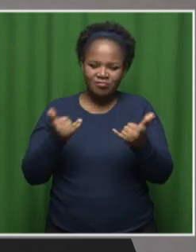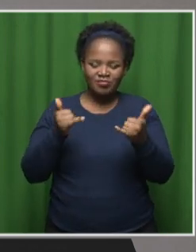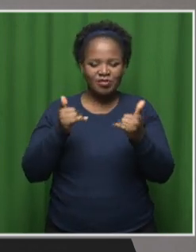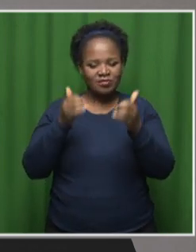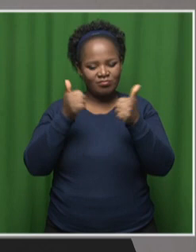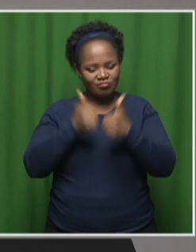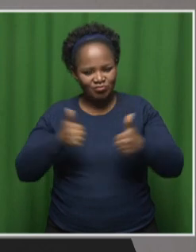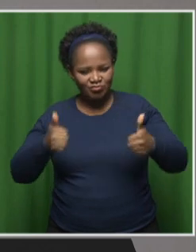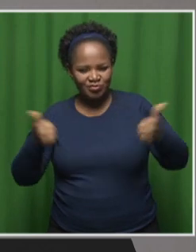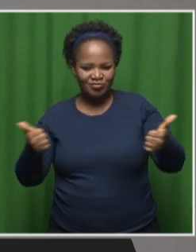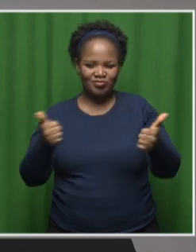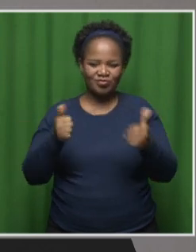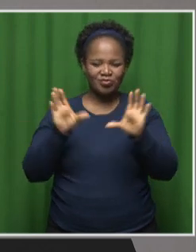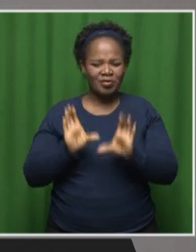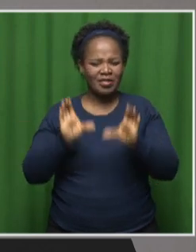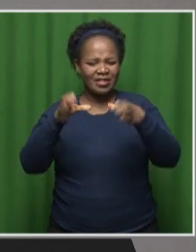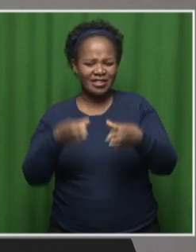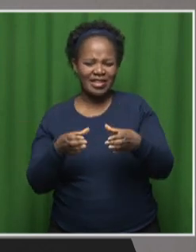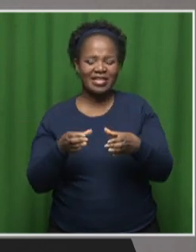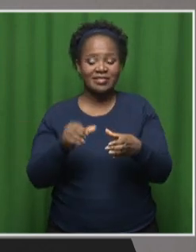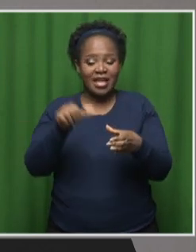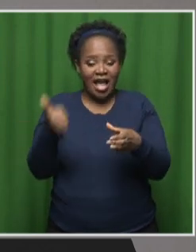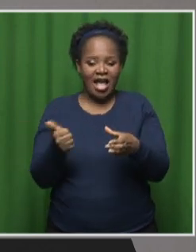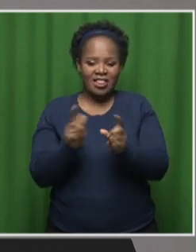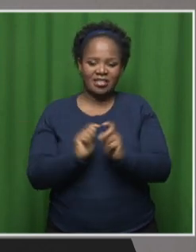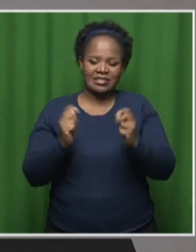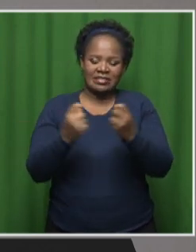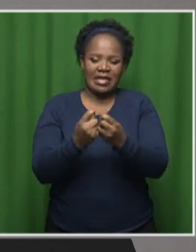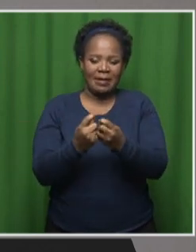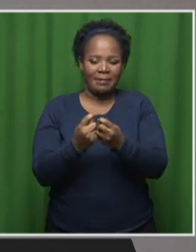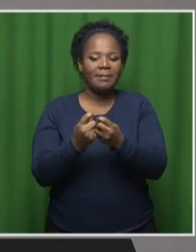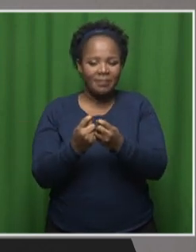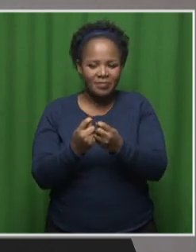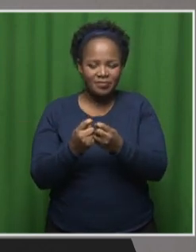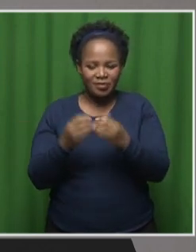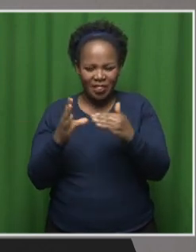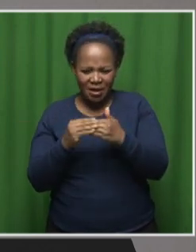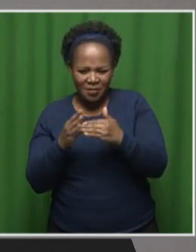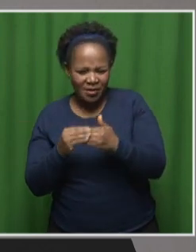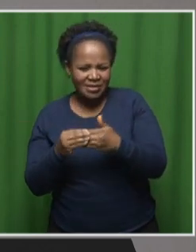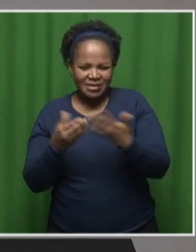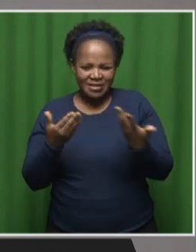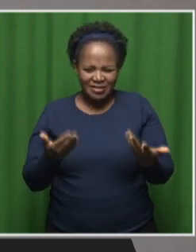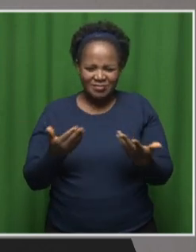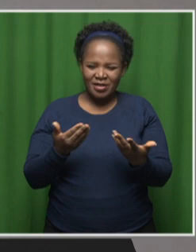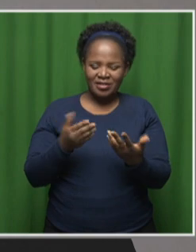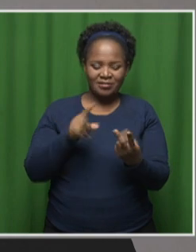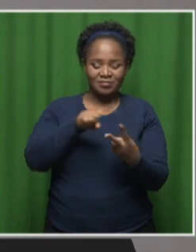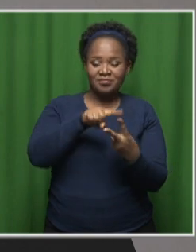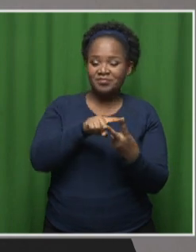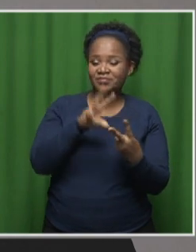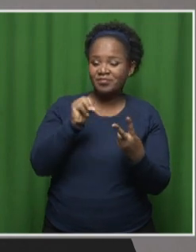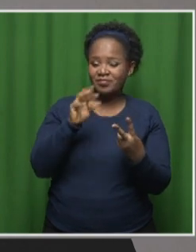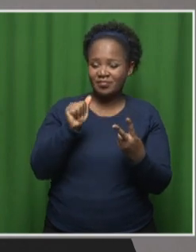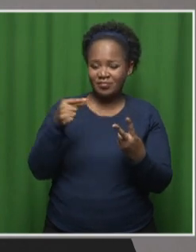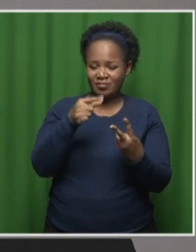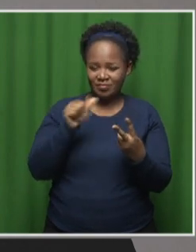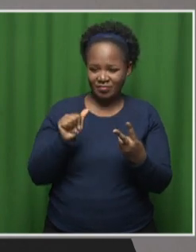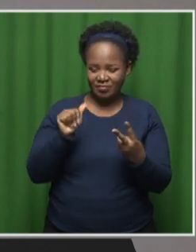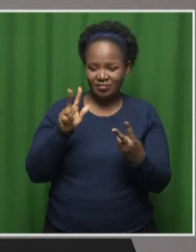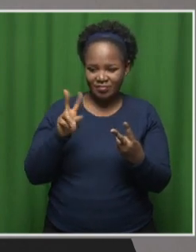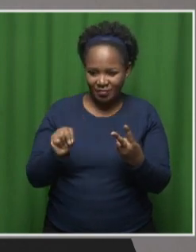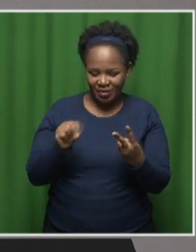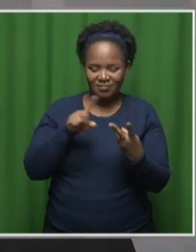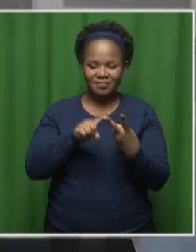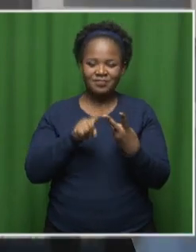standing with her already were my other teammates, Megan and Lara. And then, the teacher was like, well, here are two other members and I think